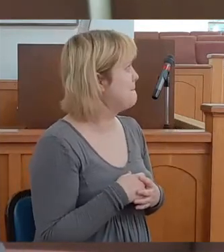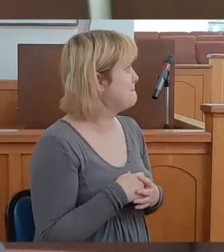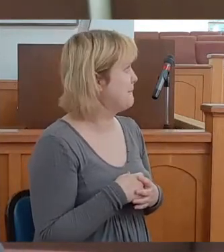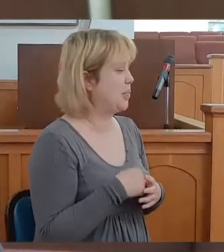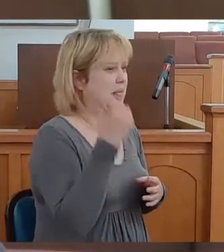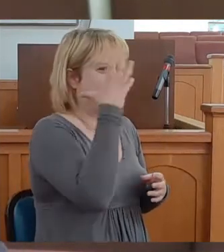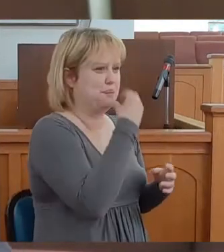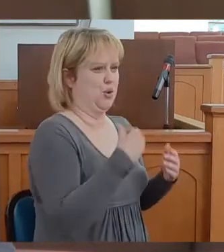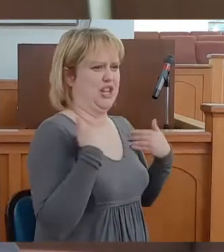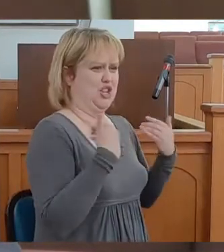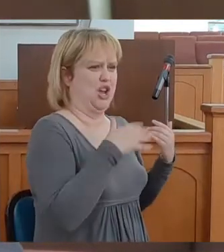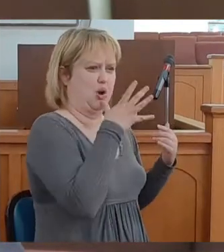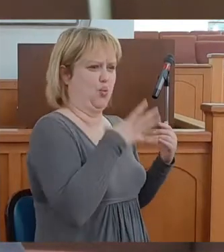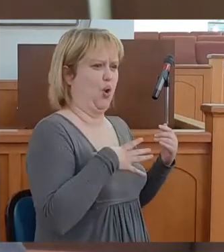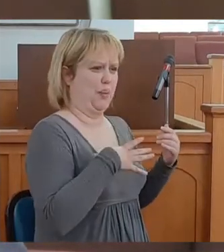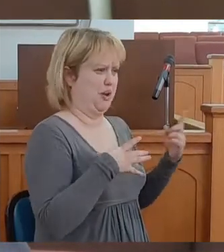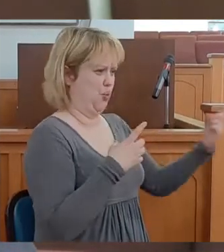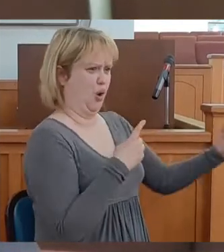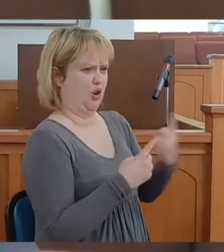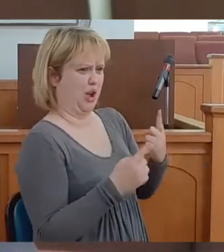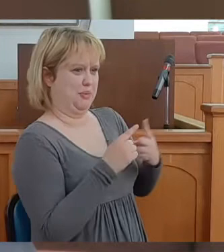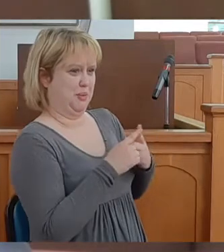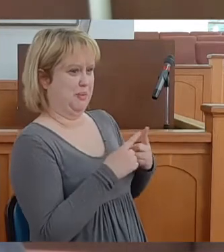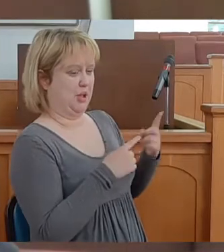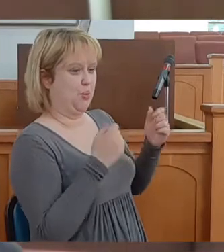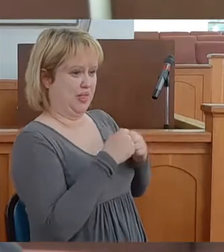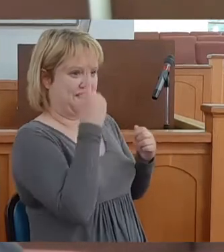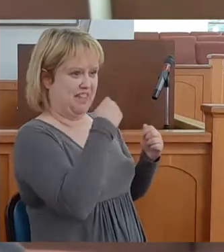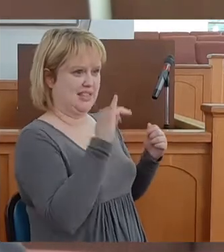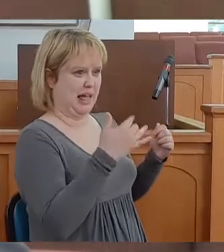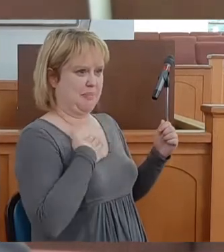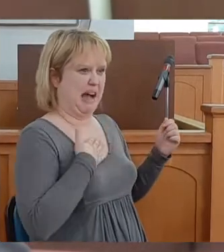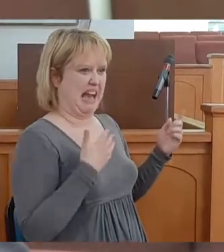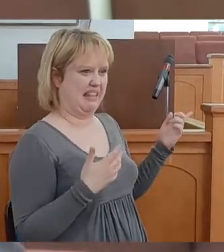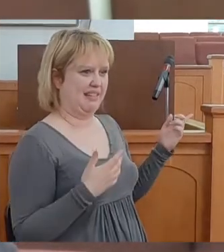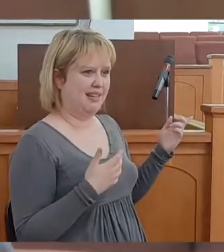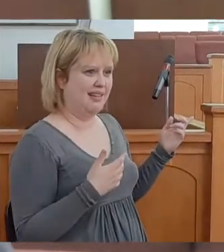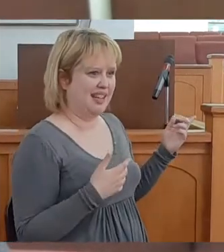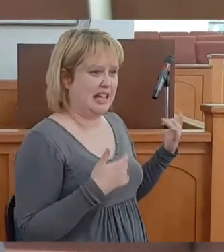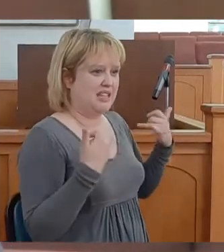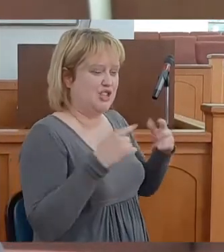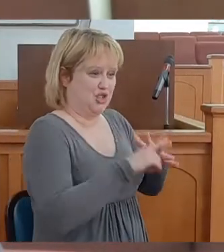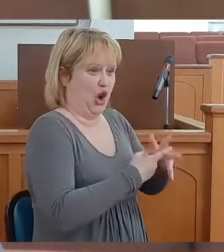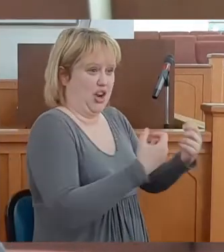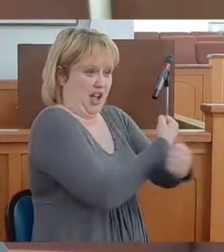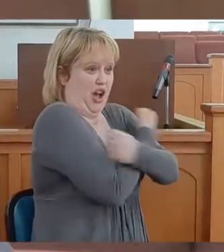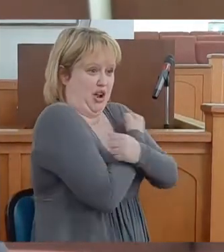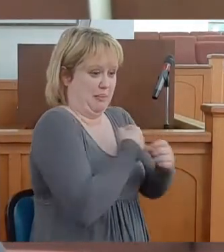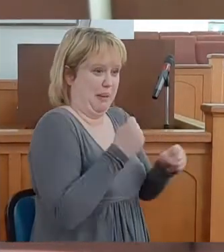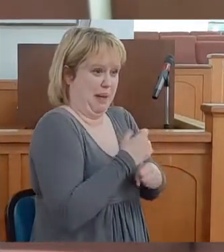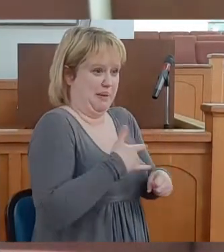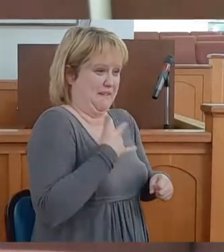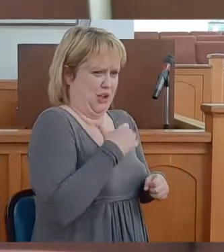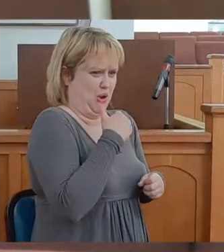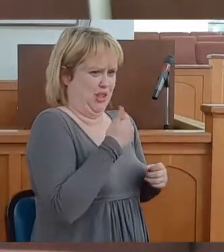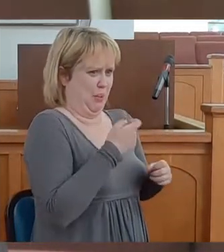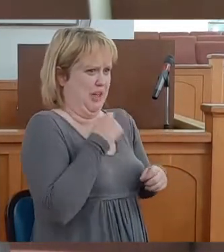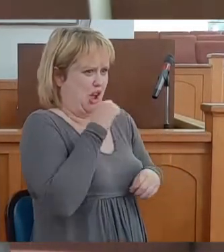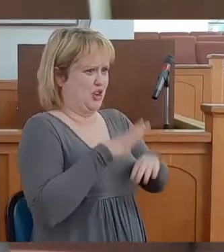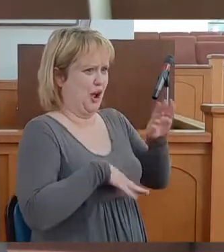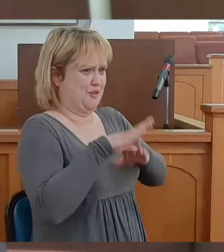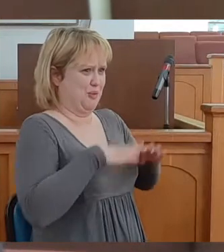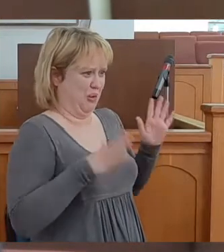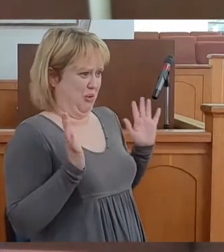Pretty young lady walked up to me, even with a face like mine, started hugging me, made me feel a little uncomfortable.